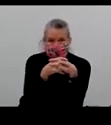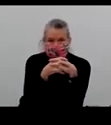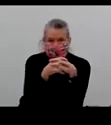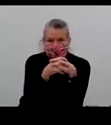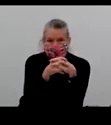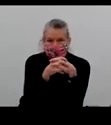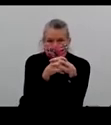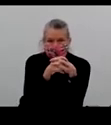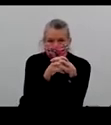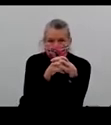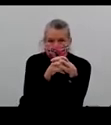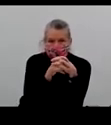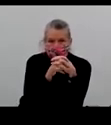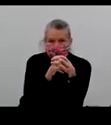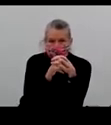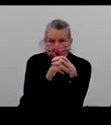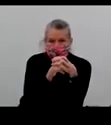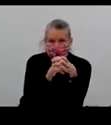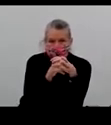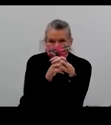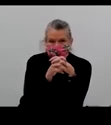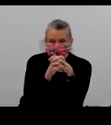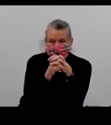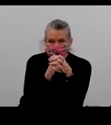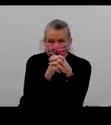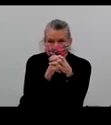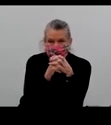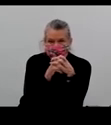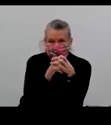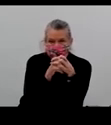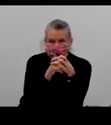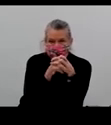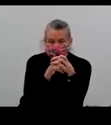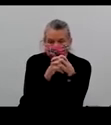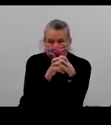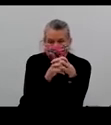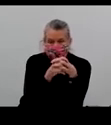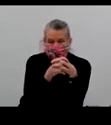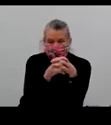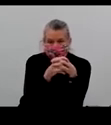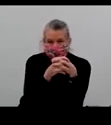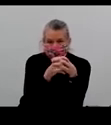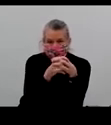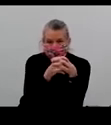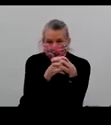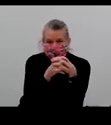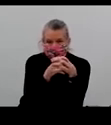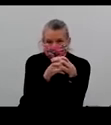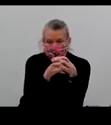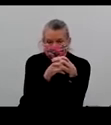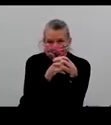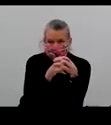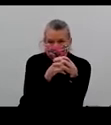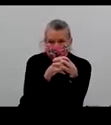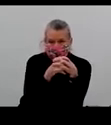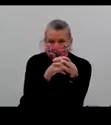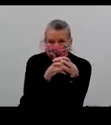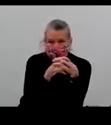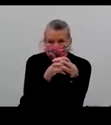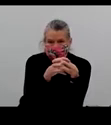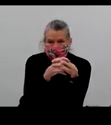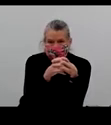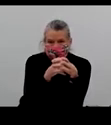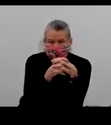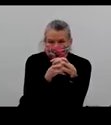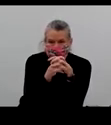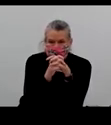infect ACE2 receptors and get into the cells, that we're seeing those go down at a relatively rapid rate. And we saw that in the